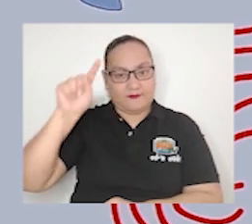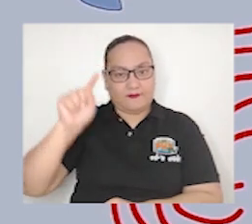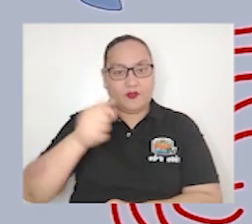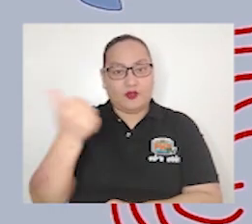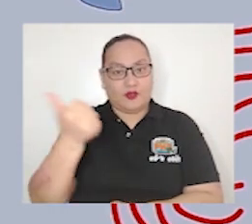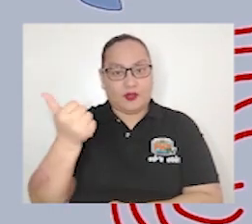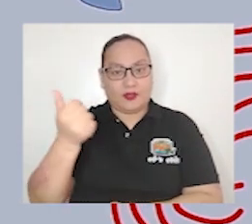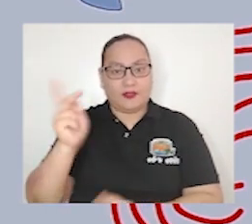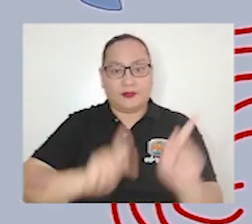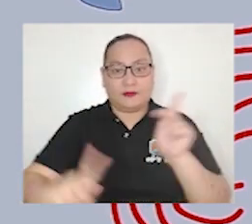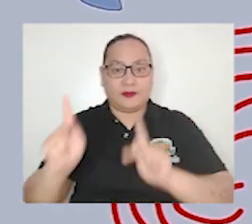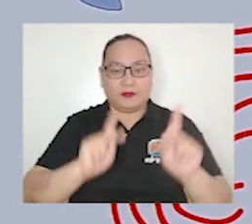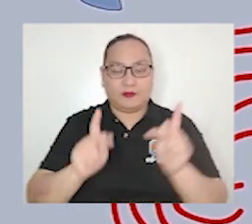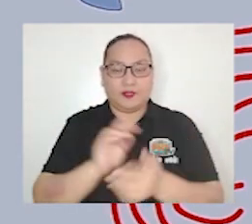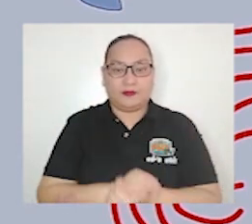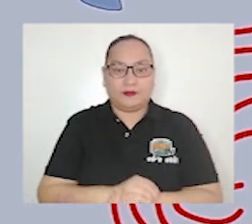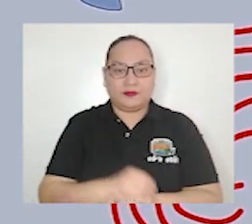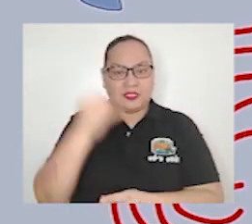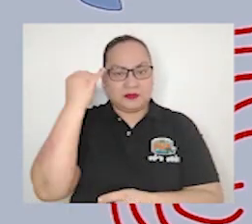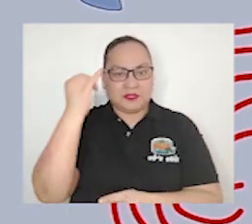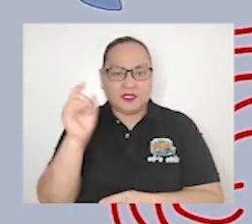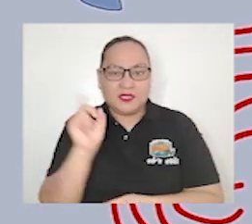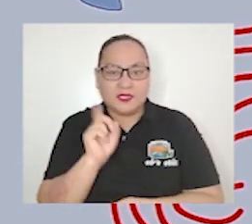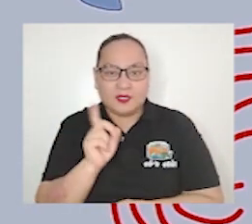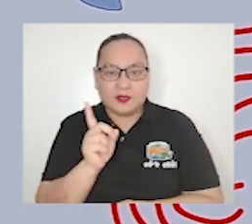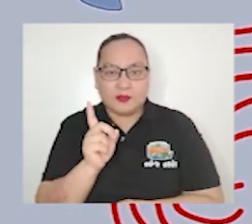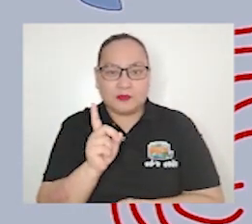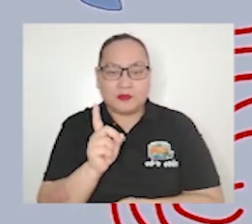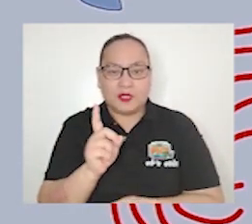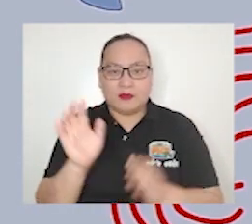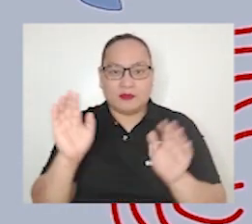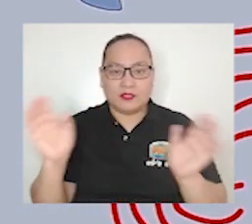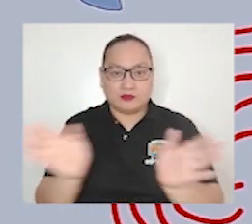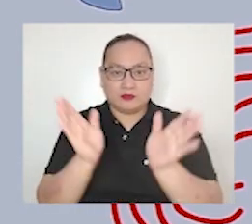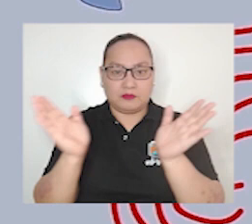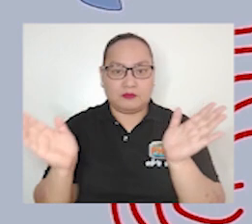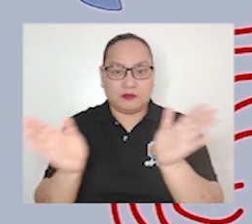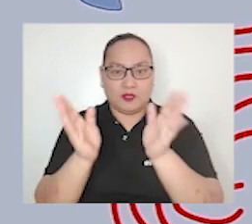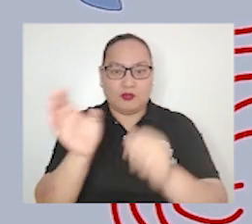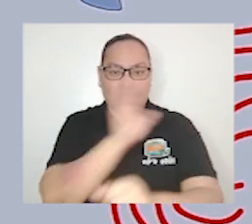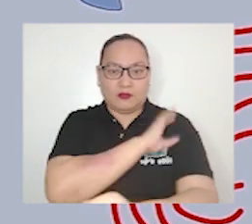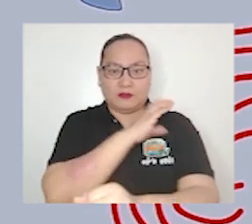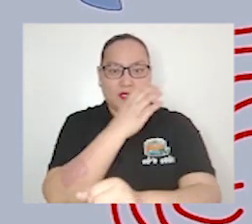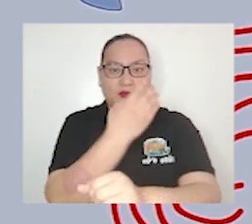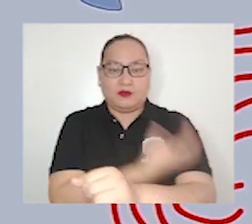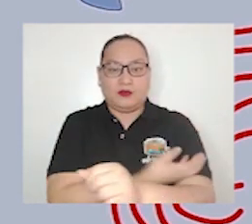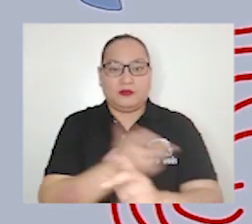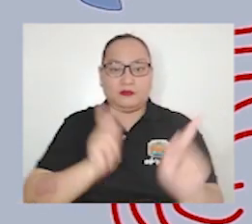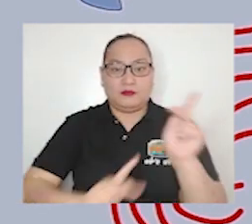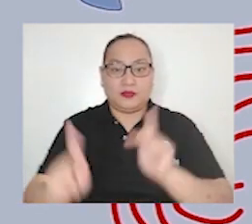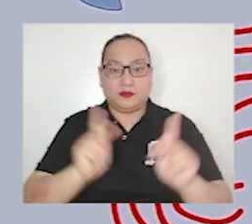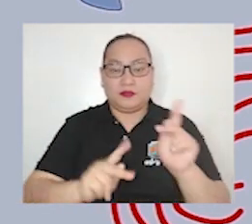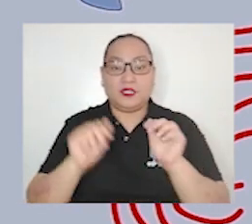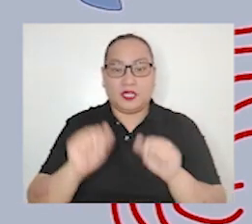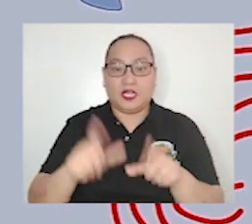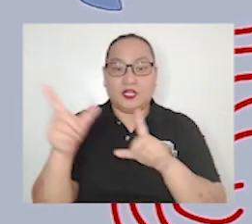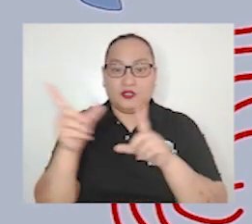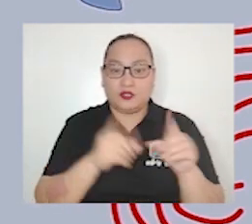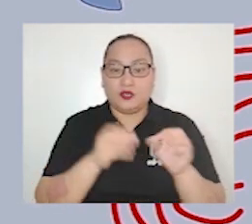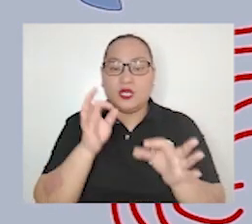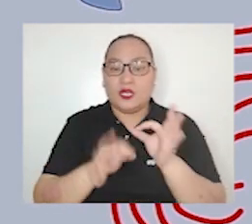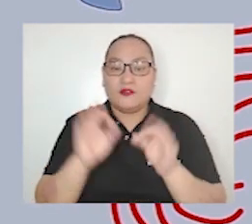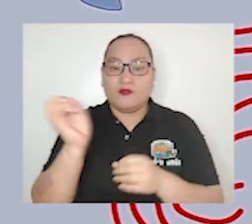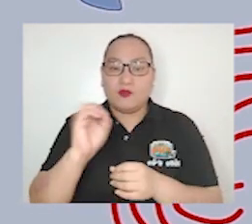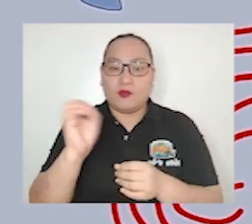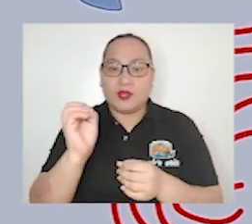people Imagine what people in power can do behind people's back if there